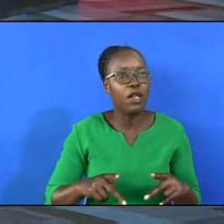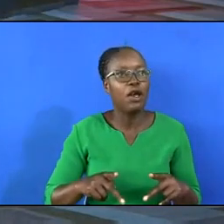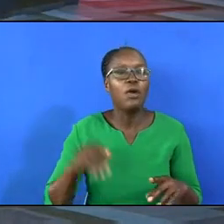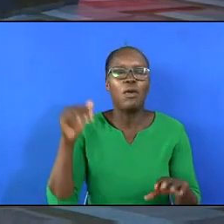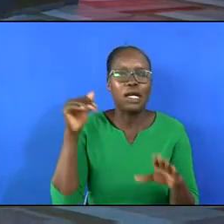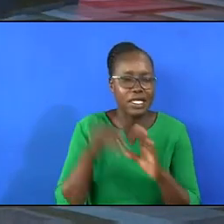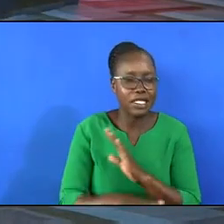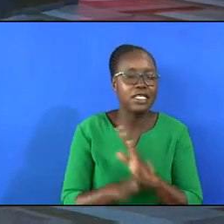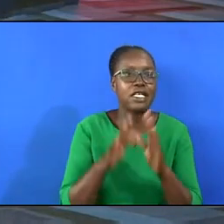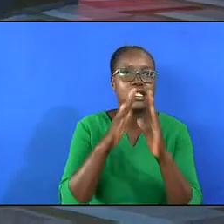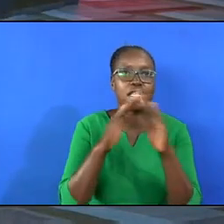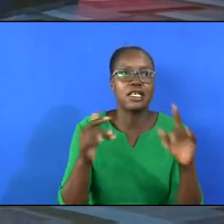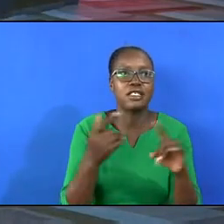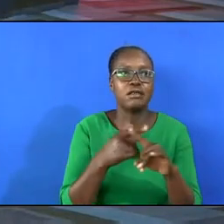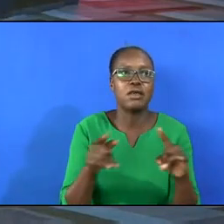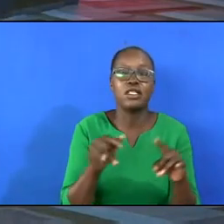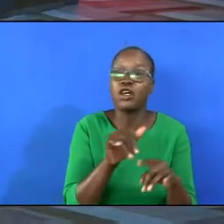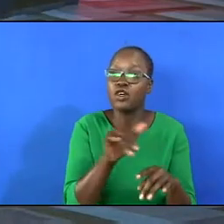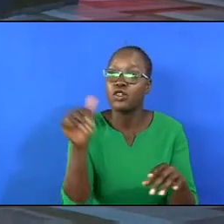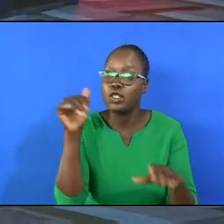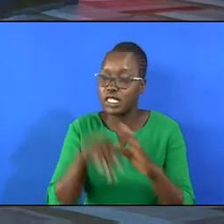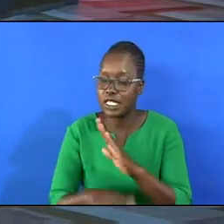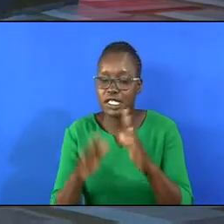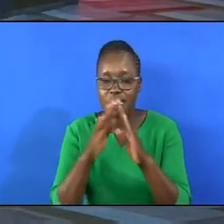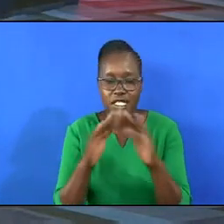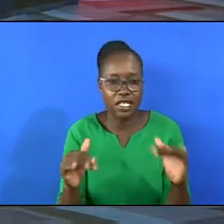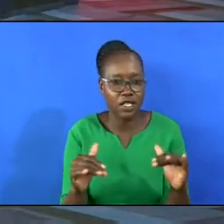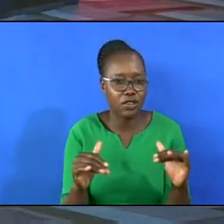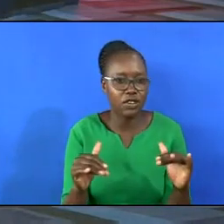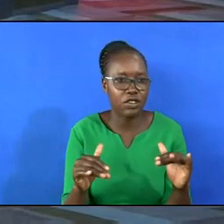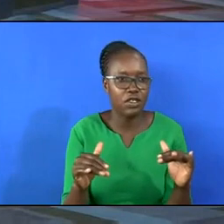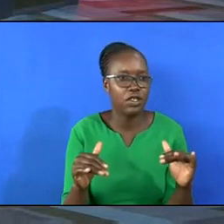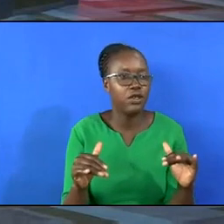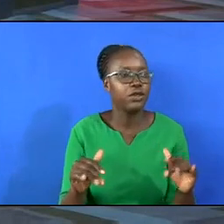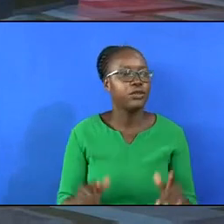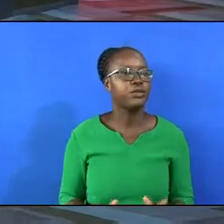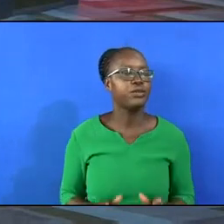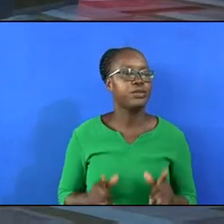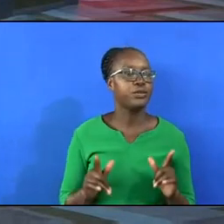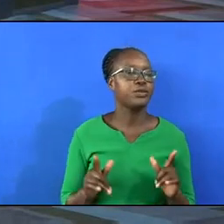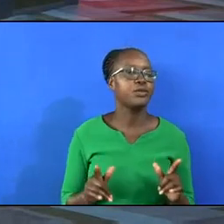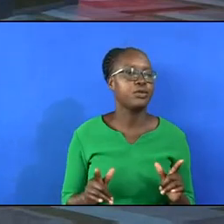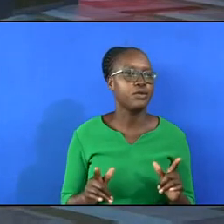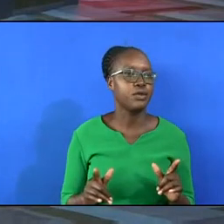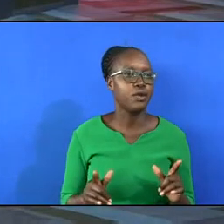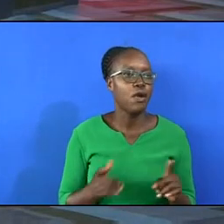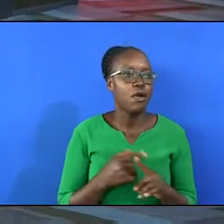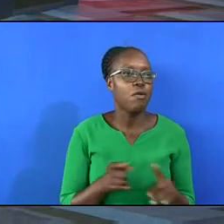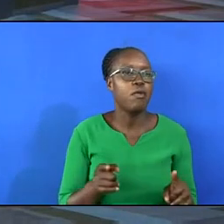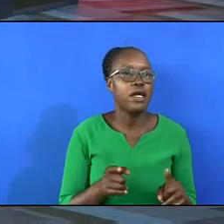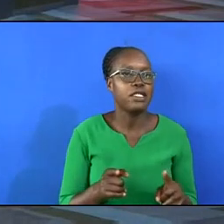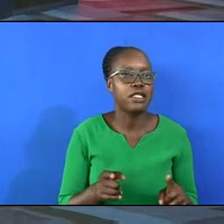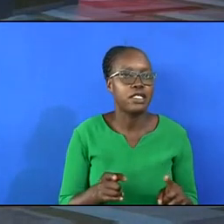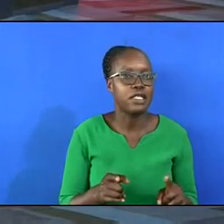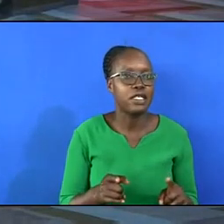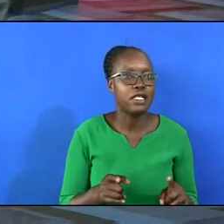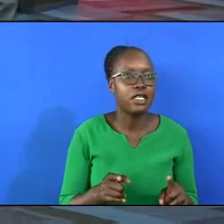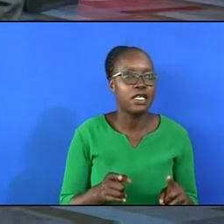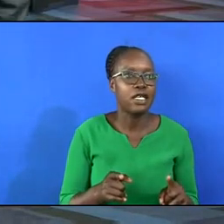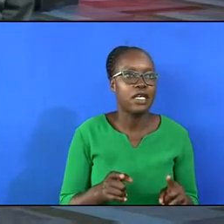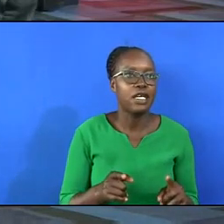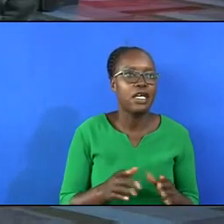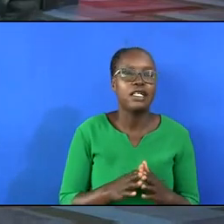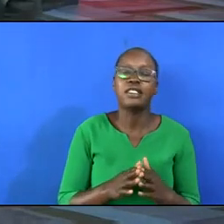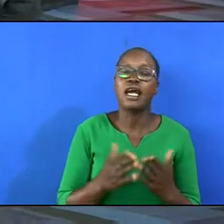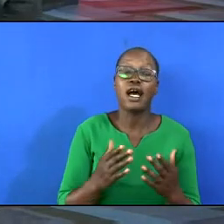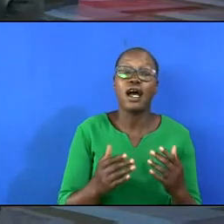the house. Those who were inside the house were not perfect. But their hope was in